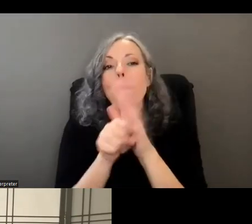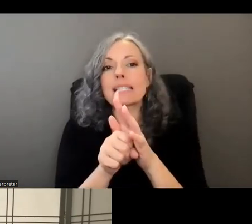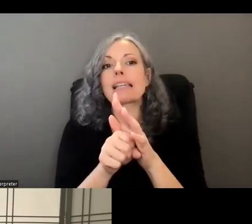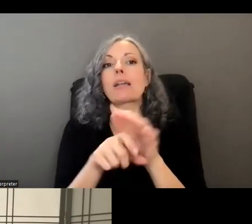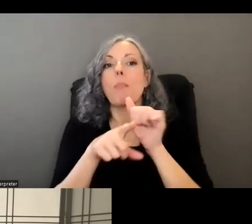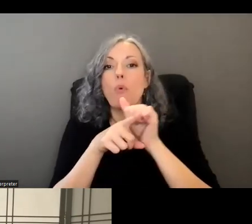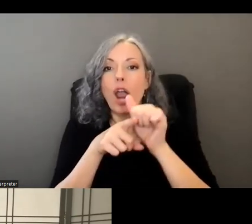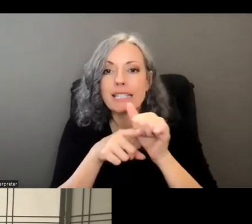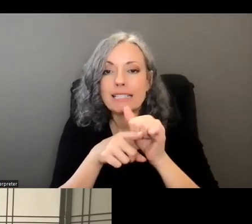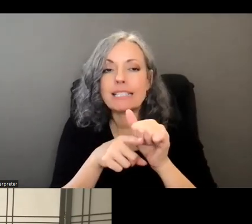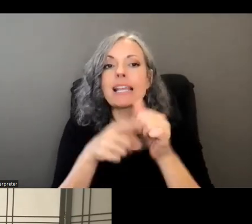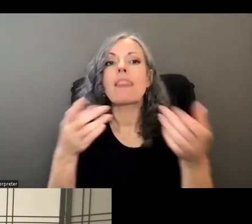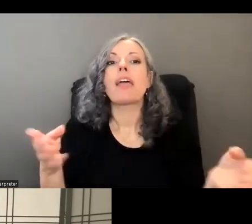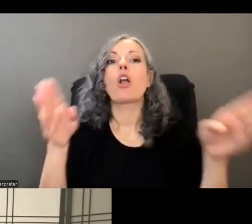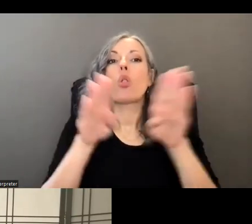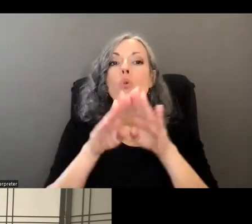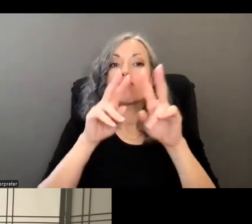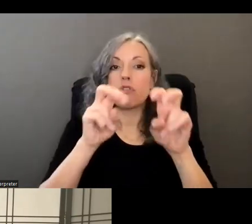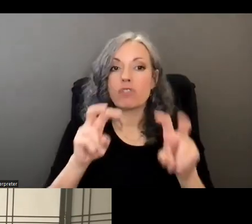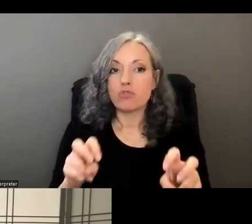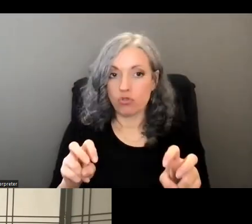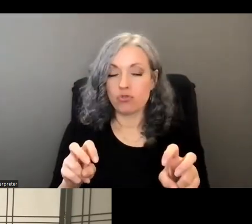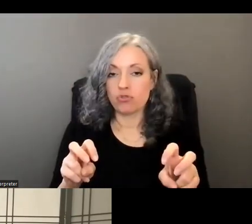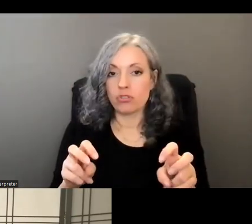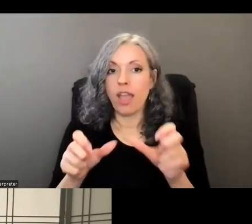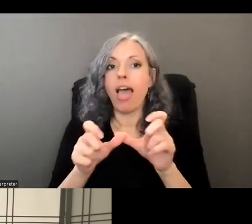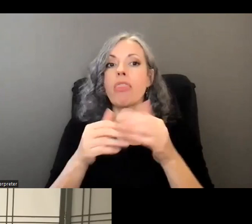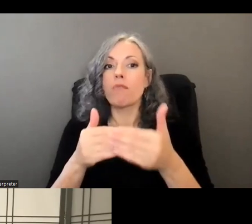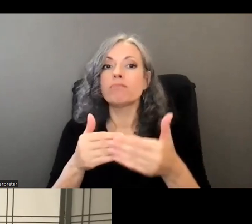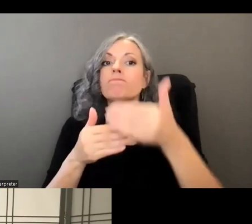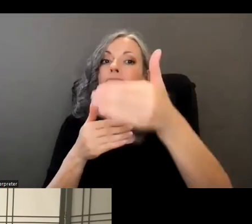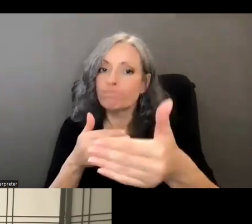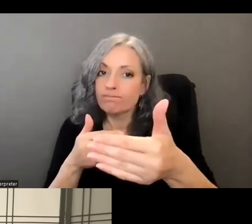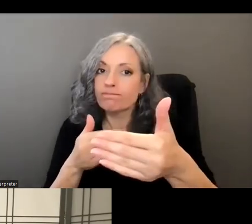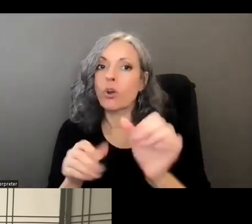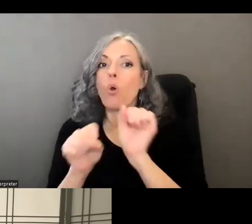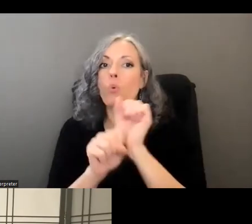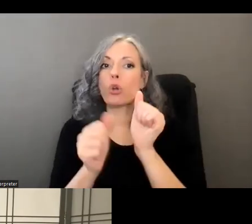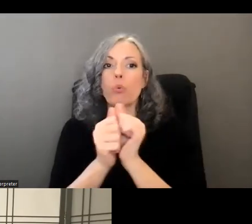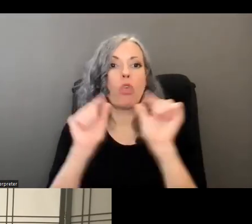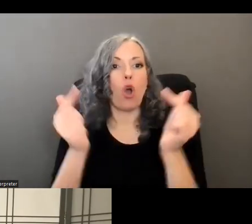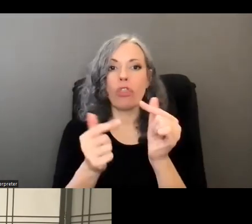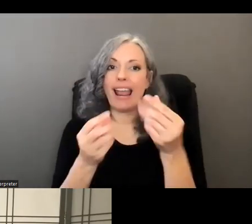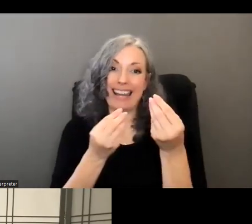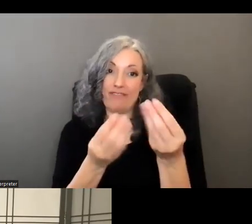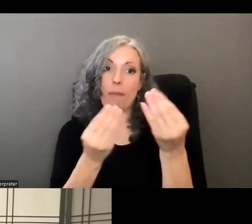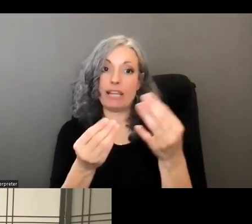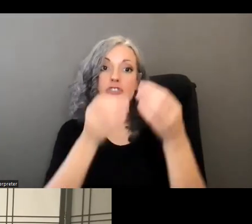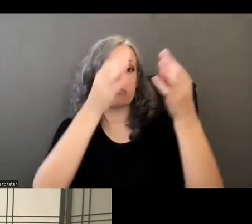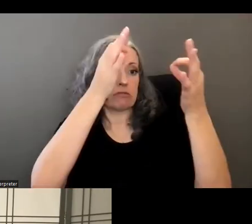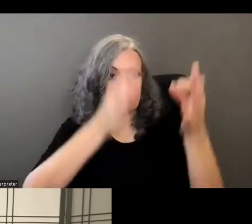research and discovery phase um then we move into you know working with all of the data decision making and